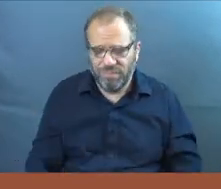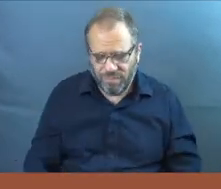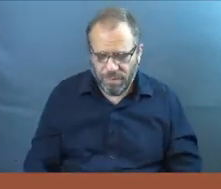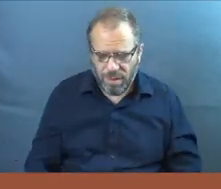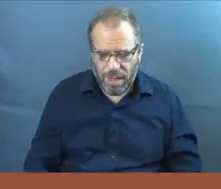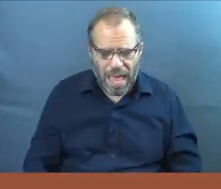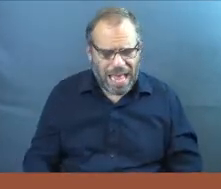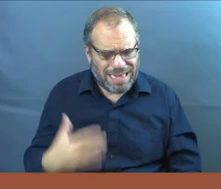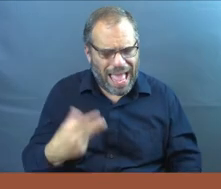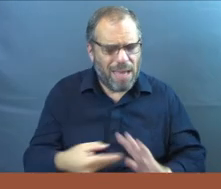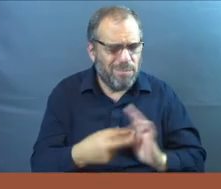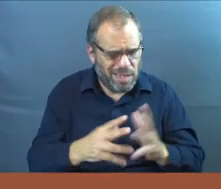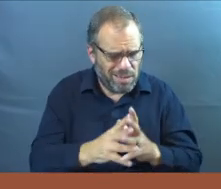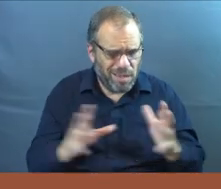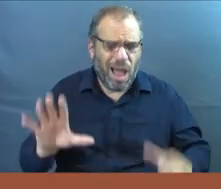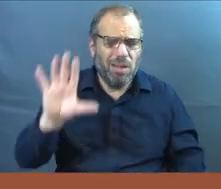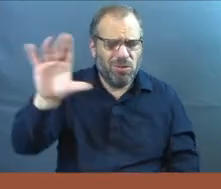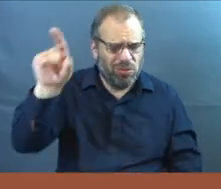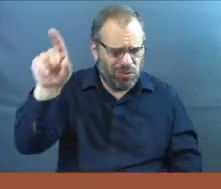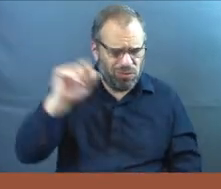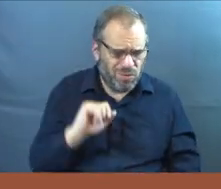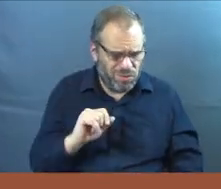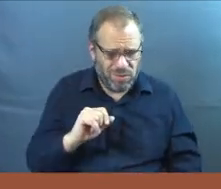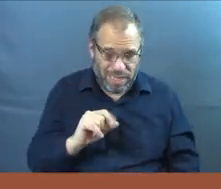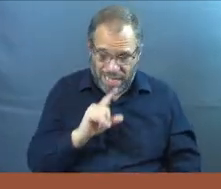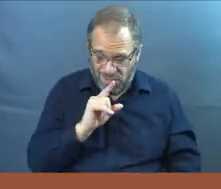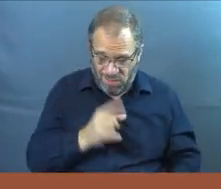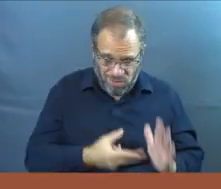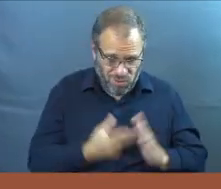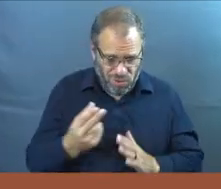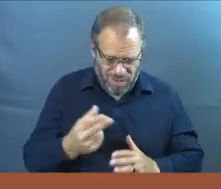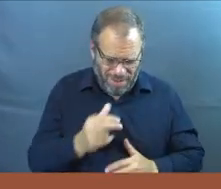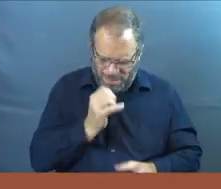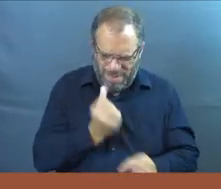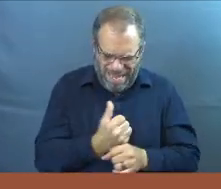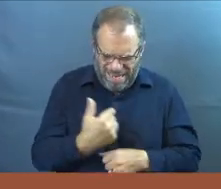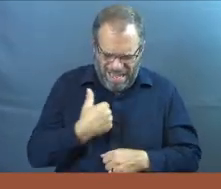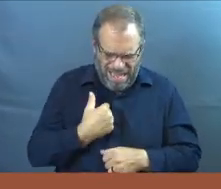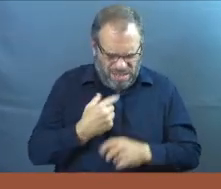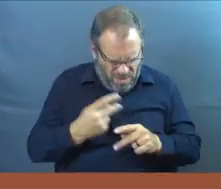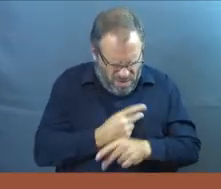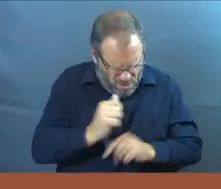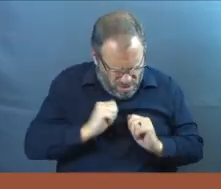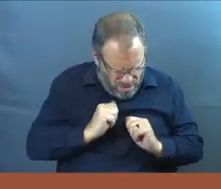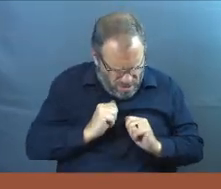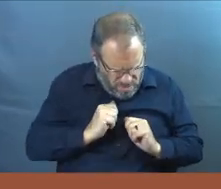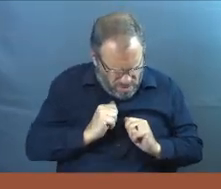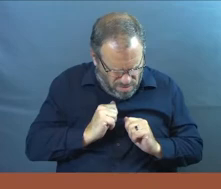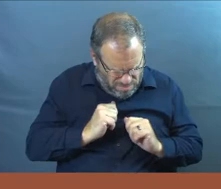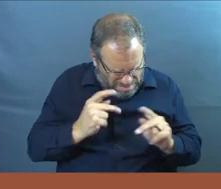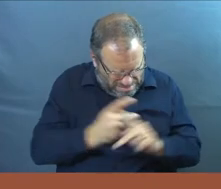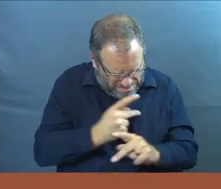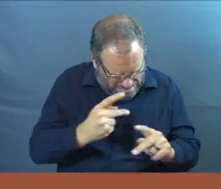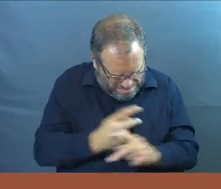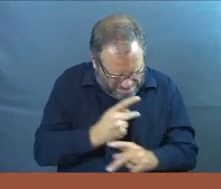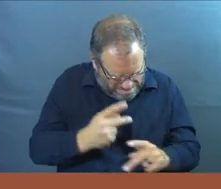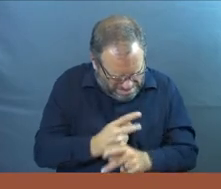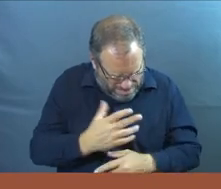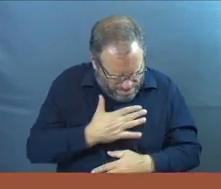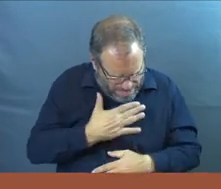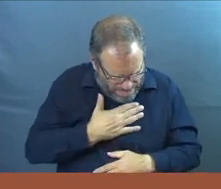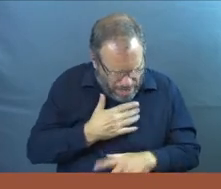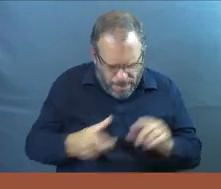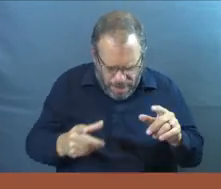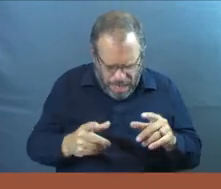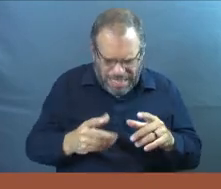And that speaks volumes to your heart for us, God, and to the truth that we were not created to figure this out ourselves, God, to try and achieve things ourselves,